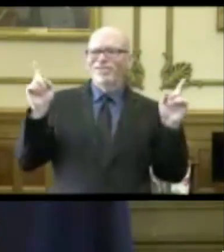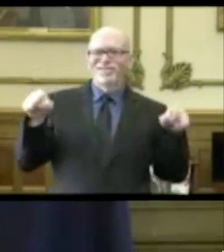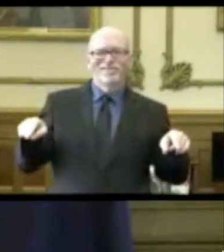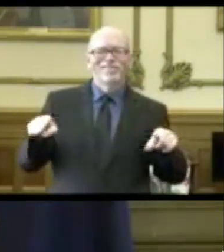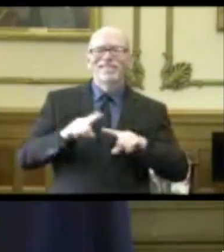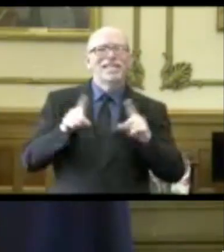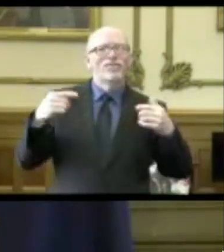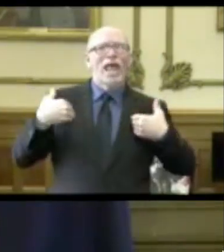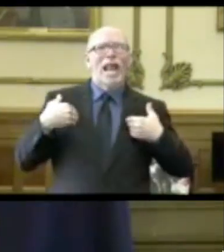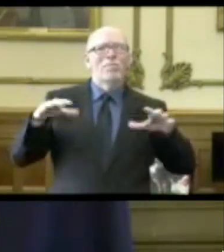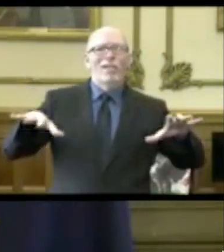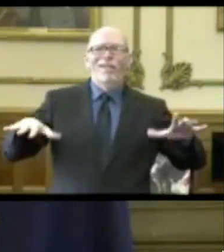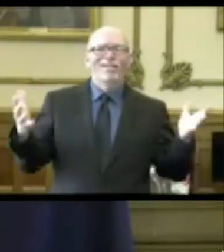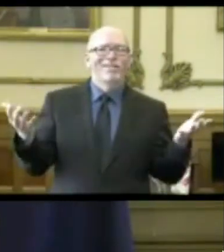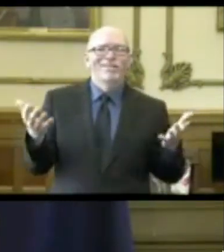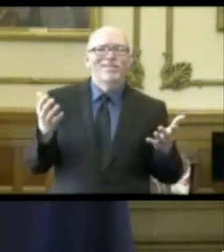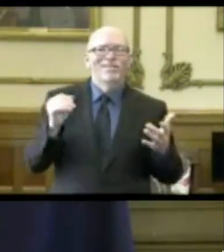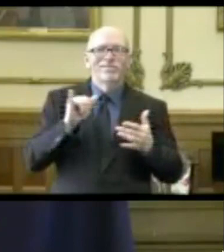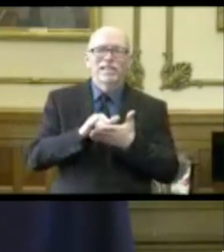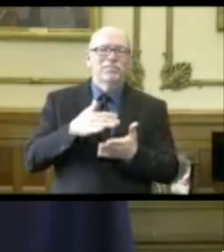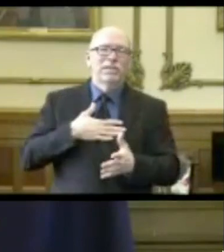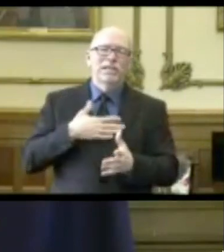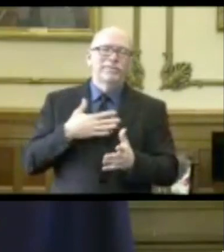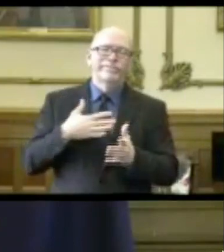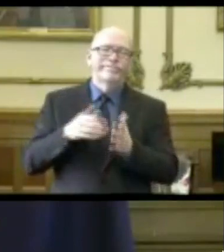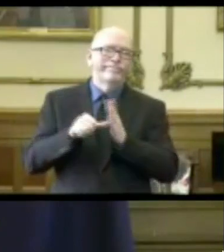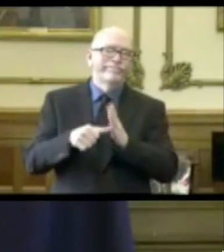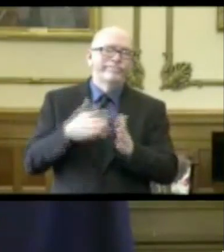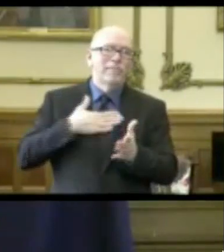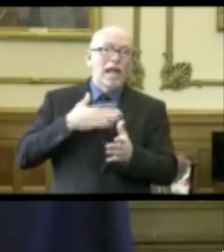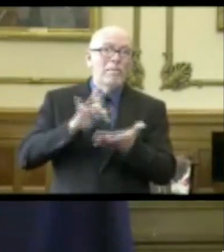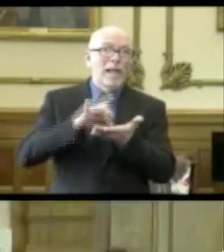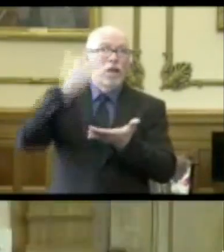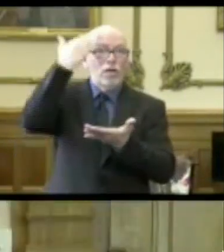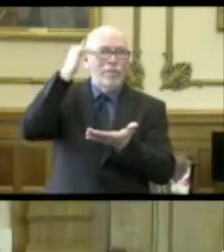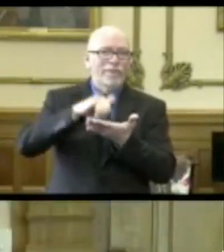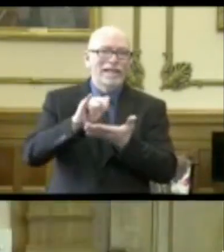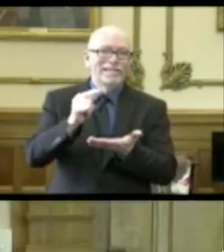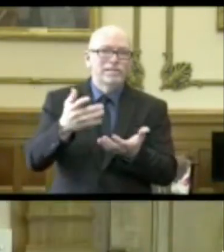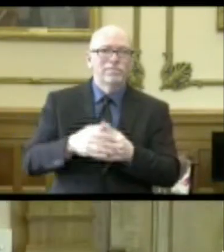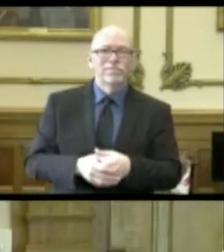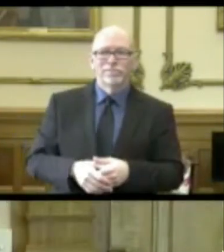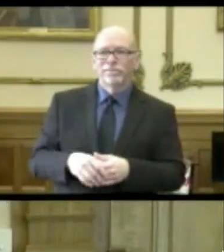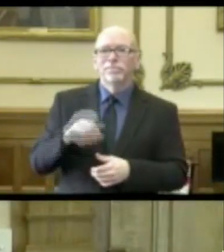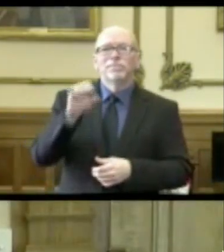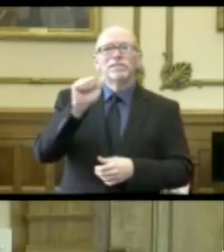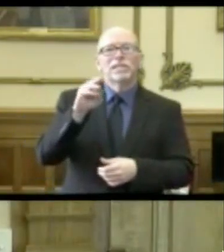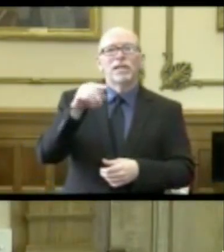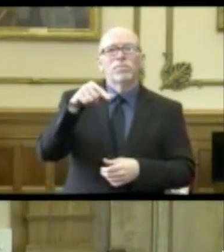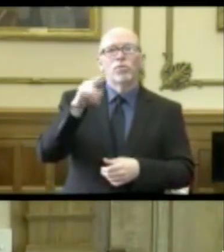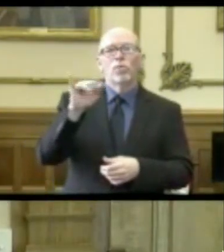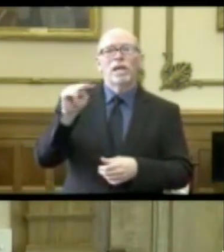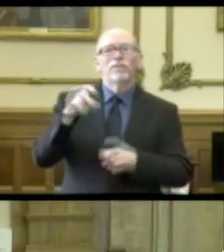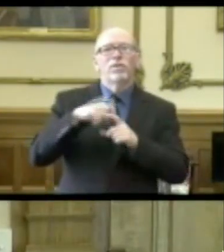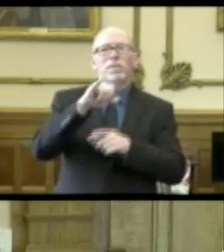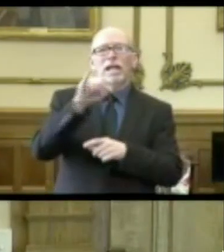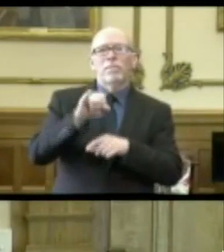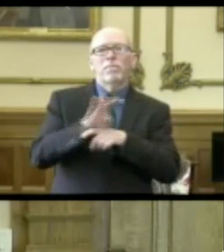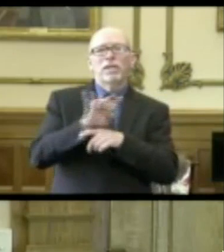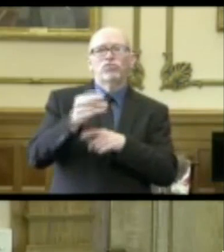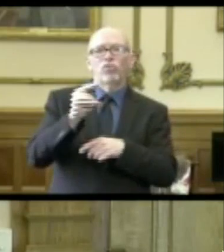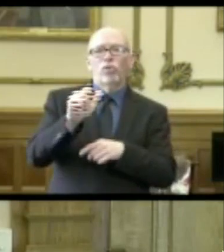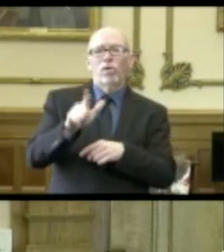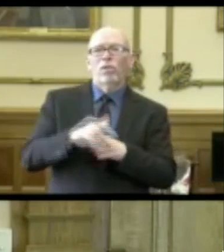different animal. And that's the extent of my medical knowledge. Sam Quinn, Indianapolis Business Journal.